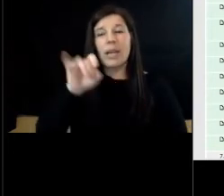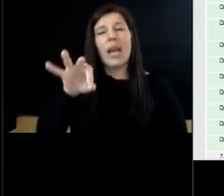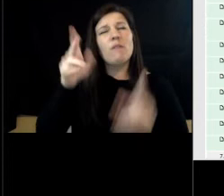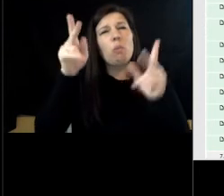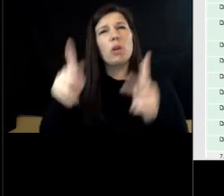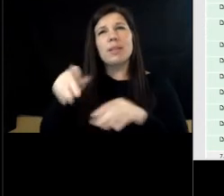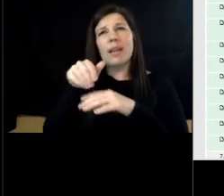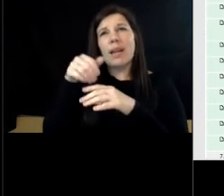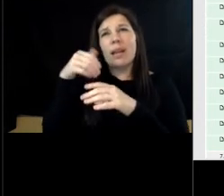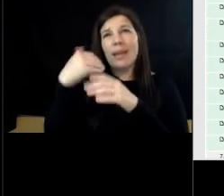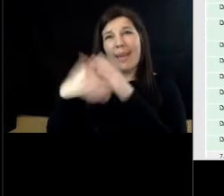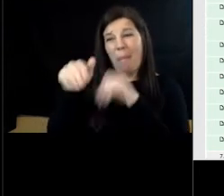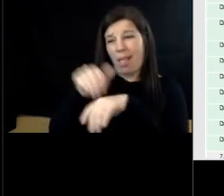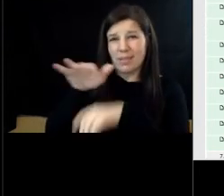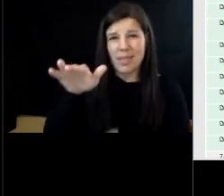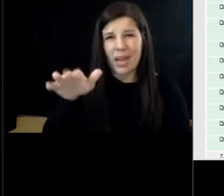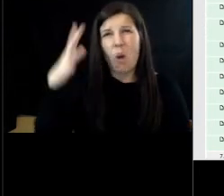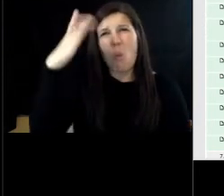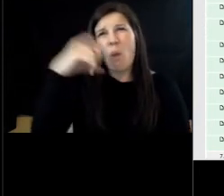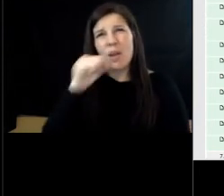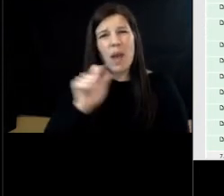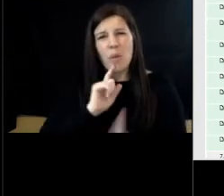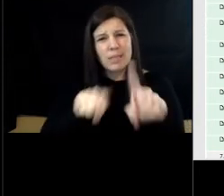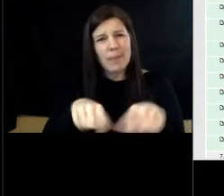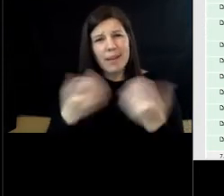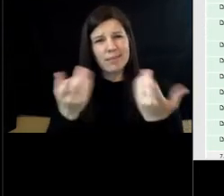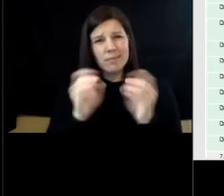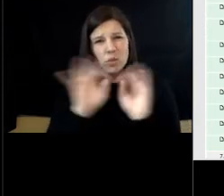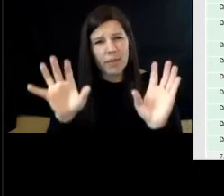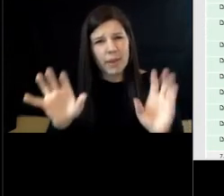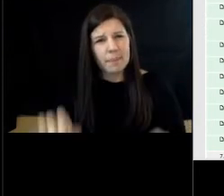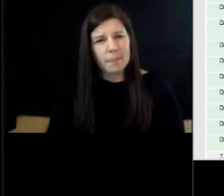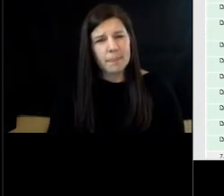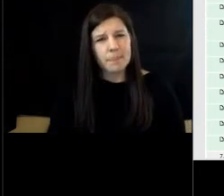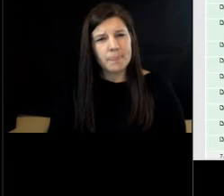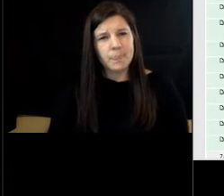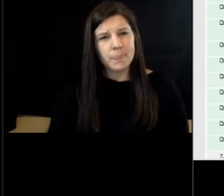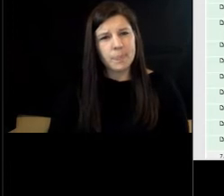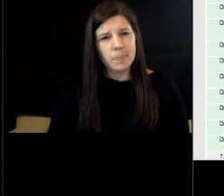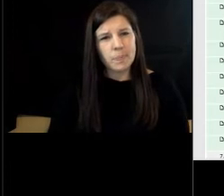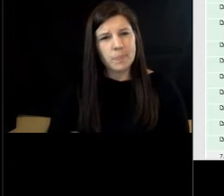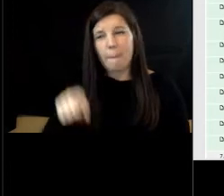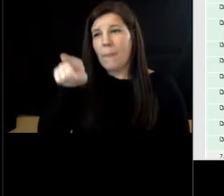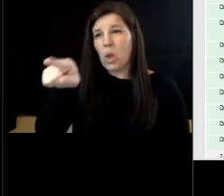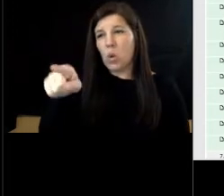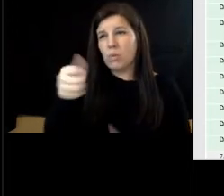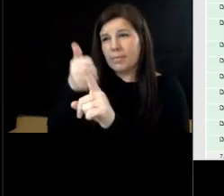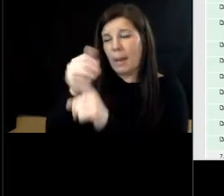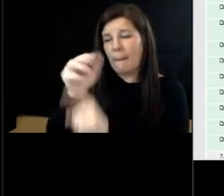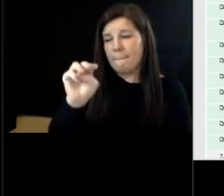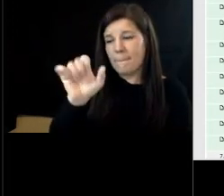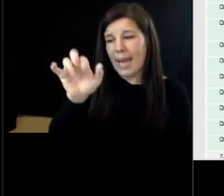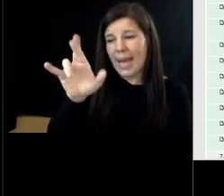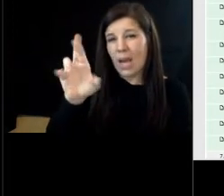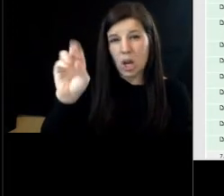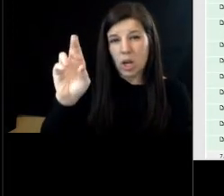why y'all not responding to none of the emails and as you the mail vacation